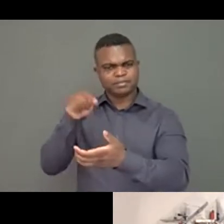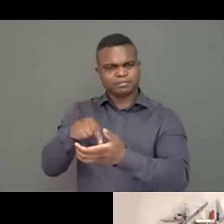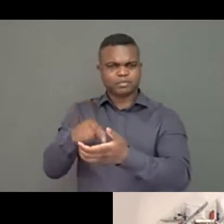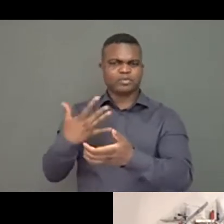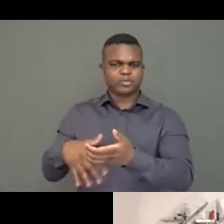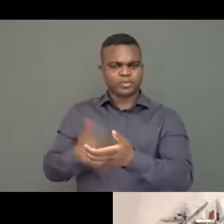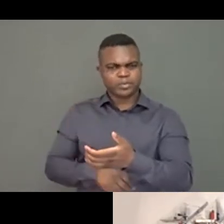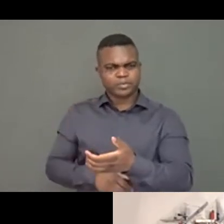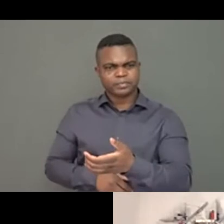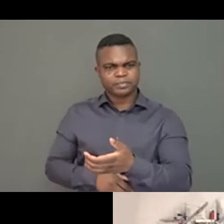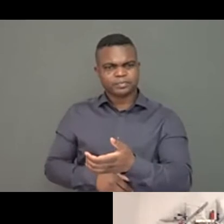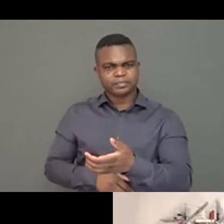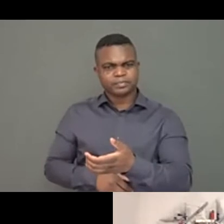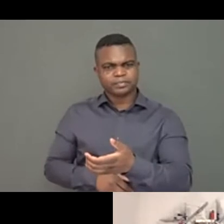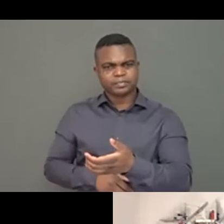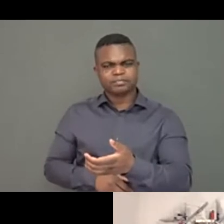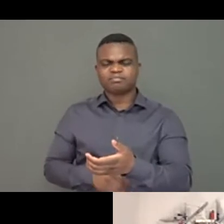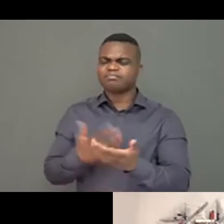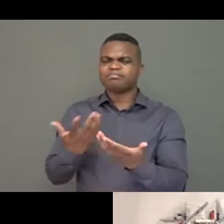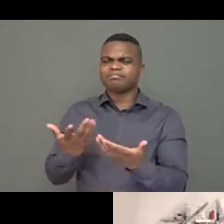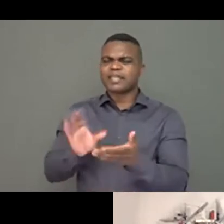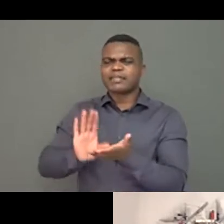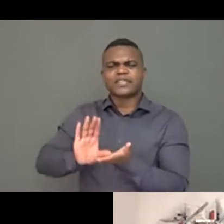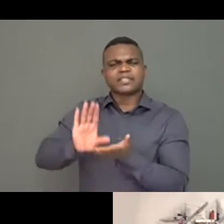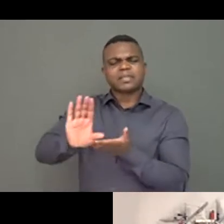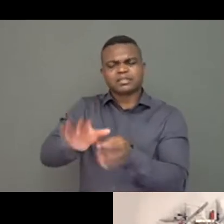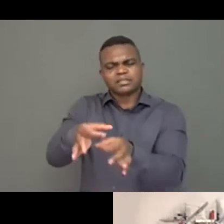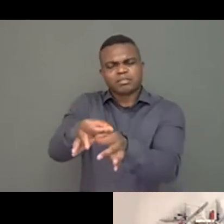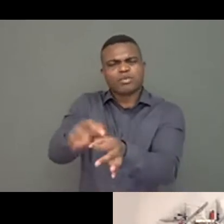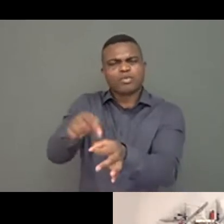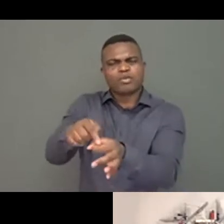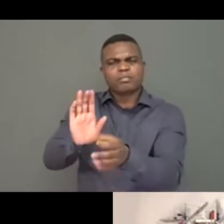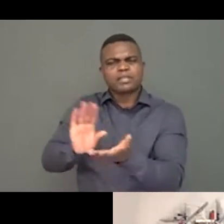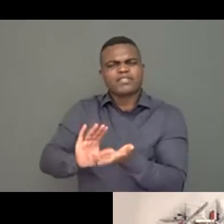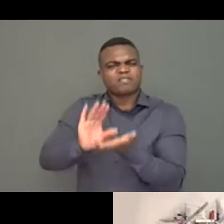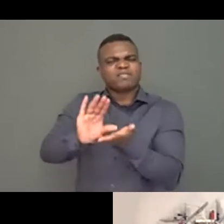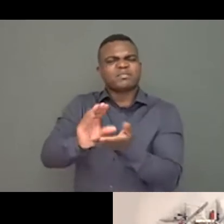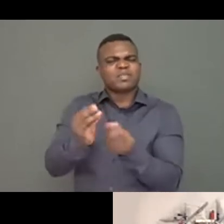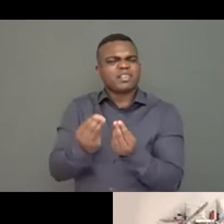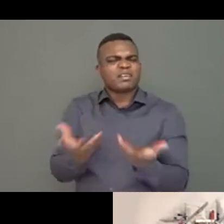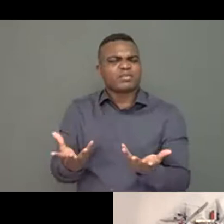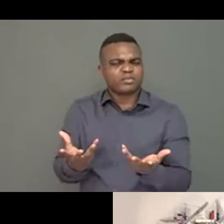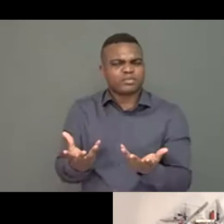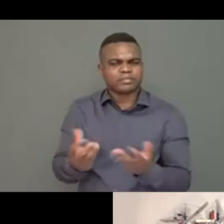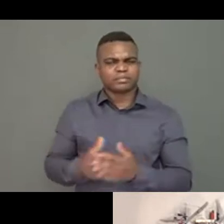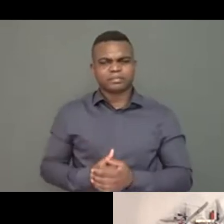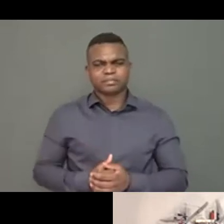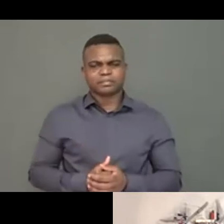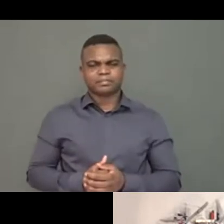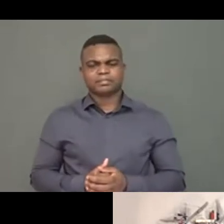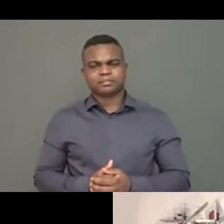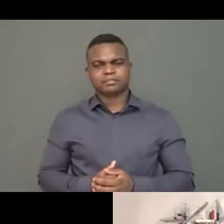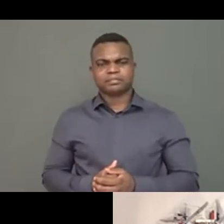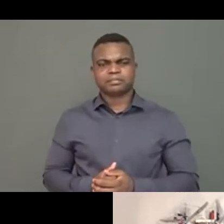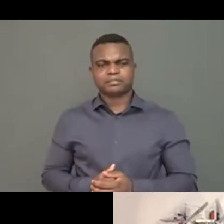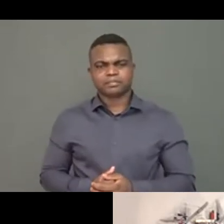before, the CHS verification process is made accessible to any organization. So based on our experience and